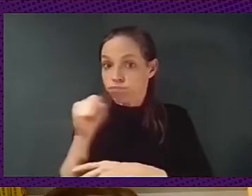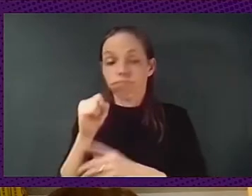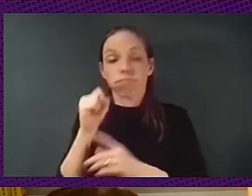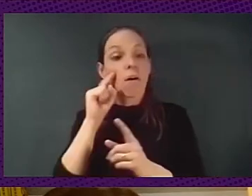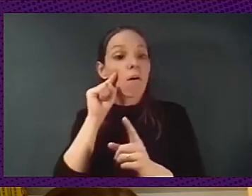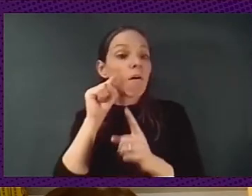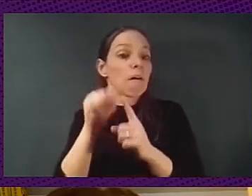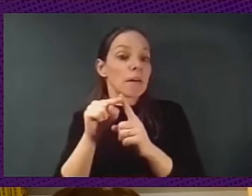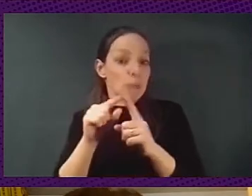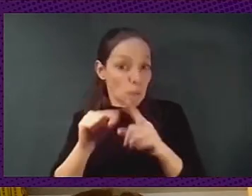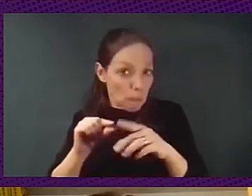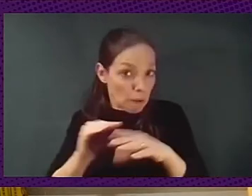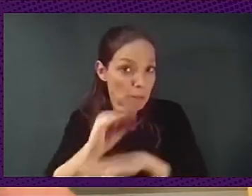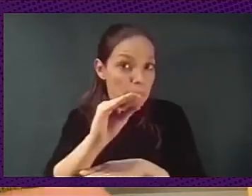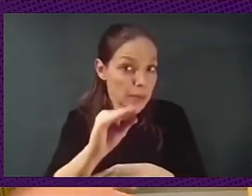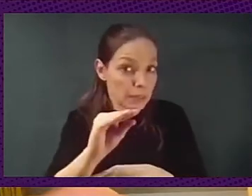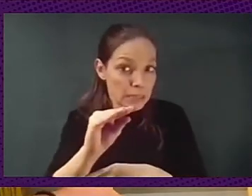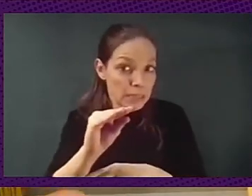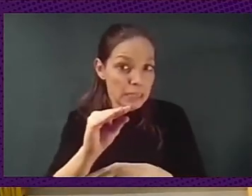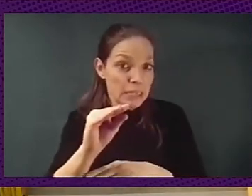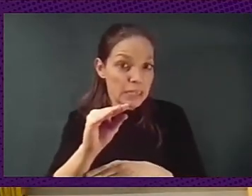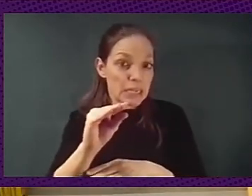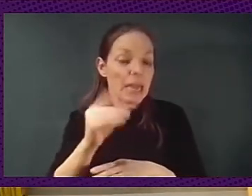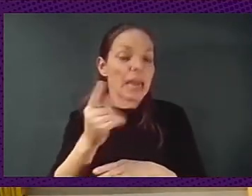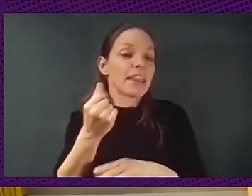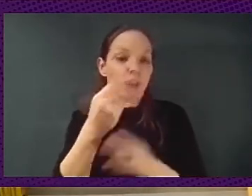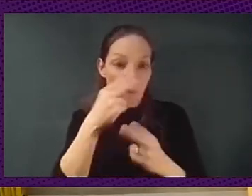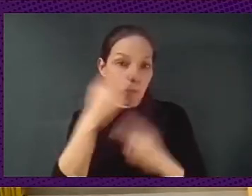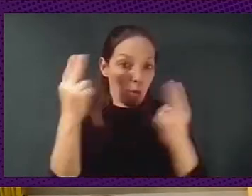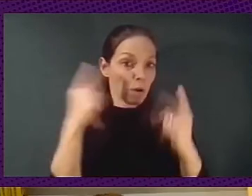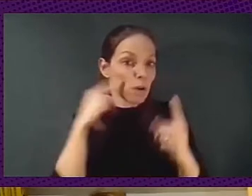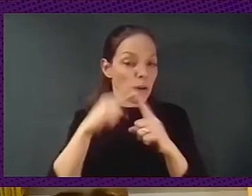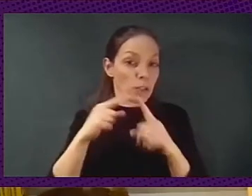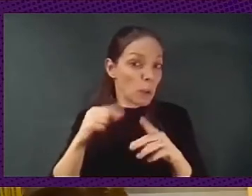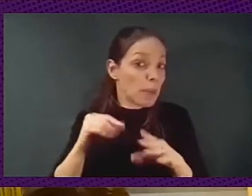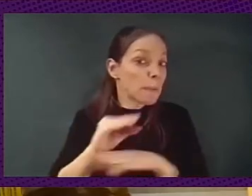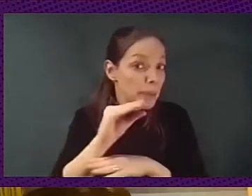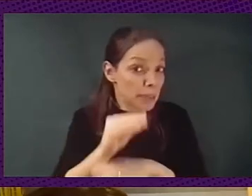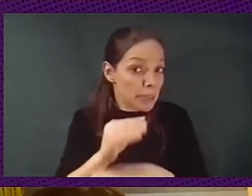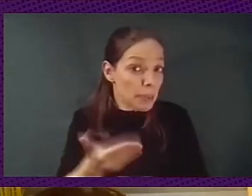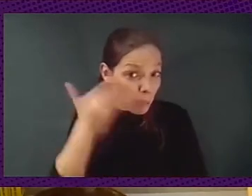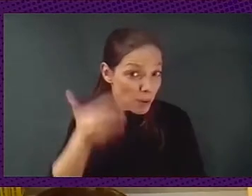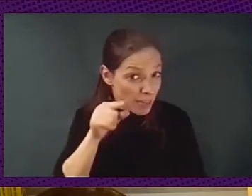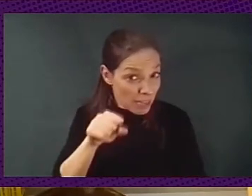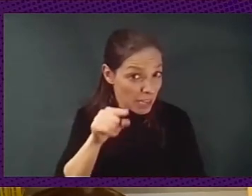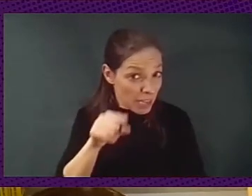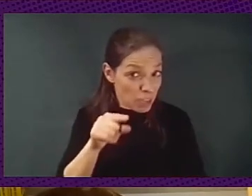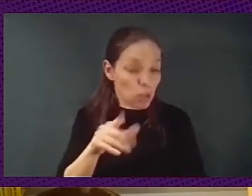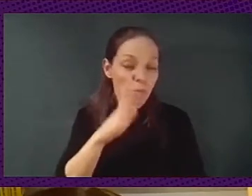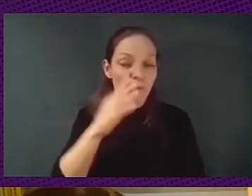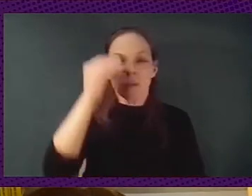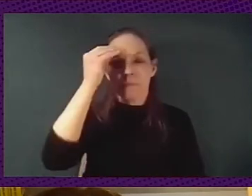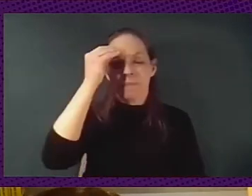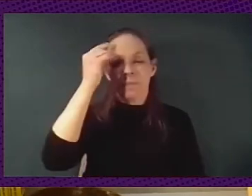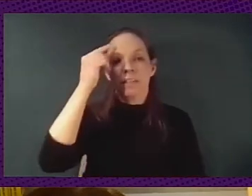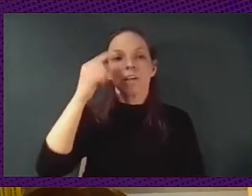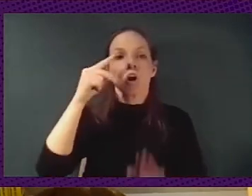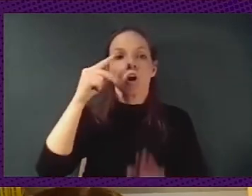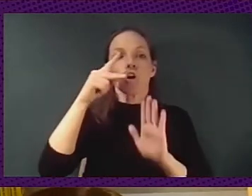code, and you established a rule, like 75% of something like that of the public money should invest on open software